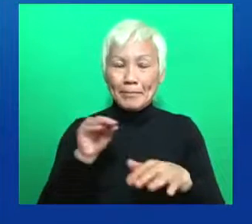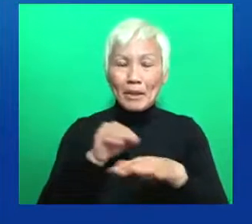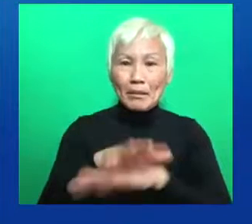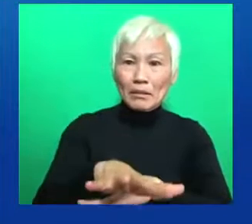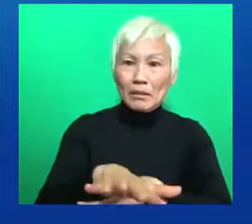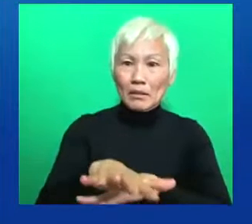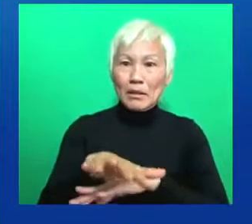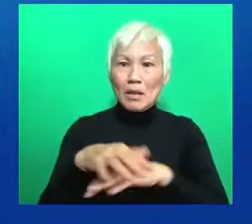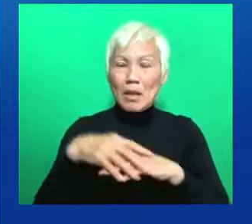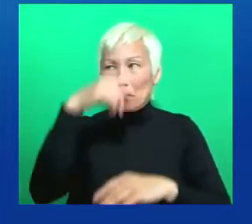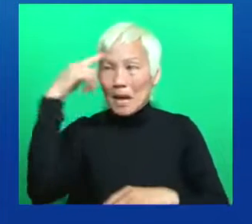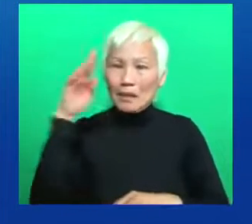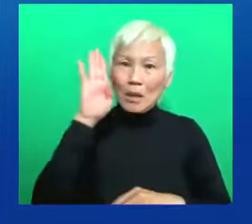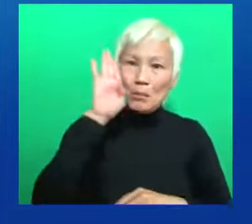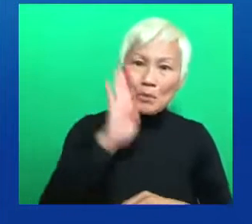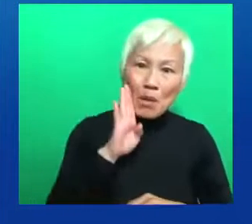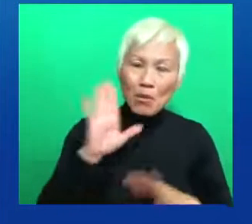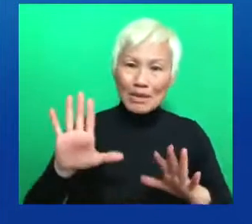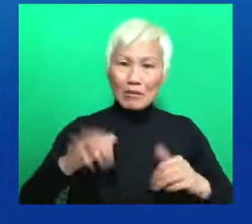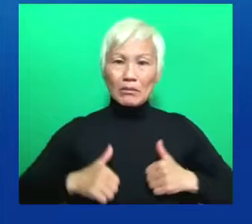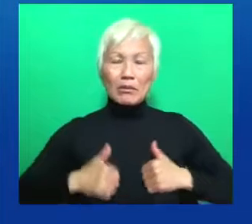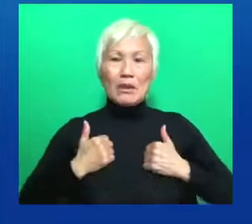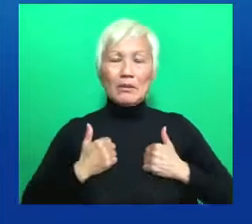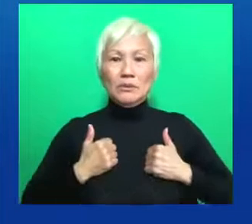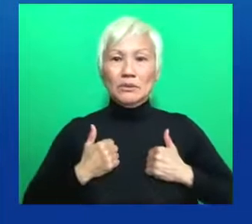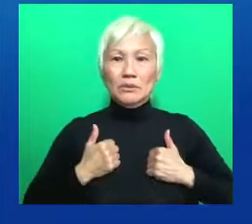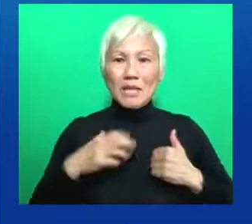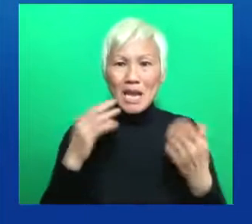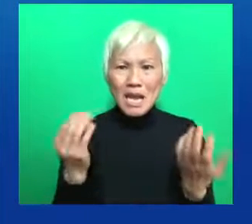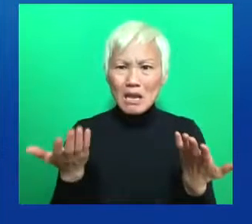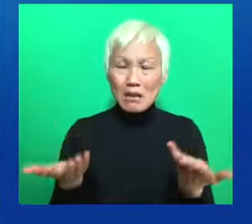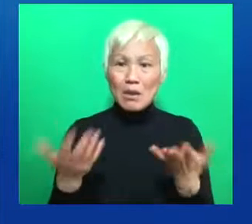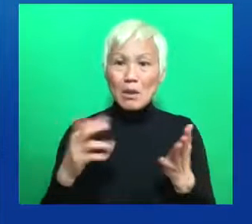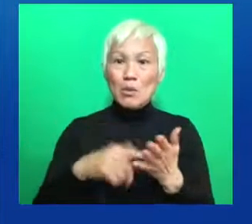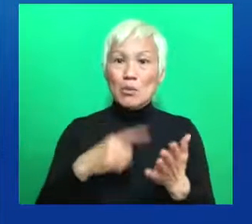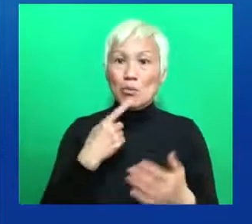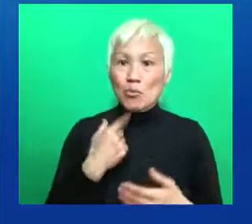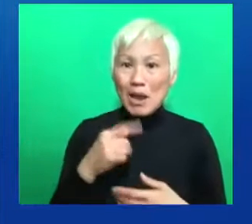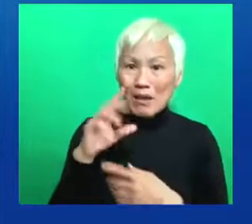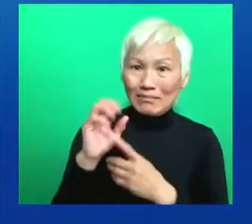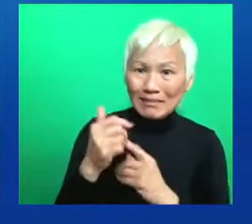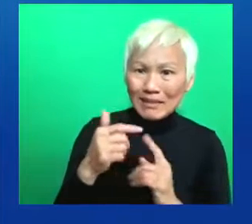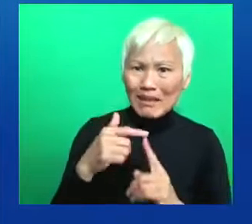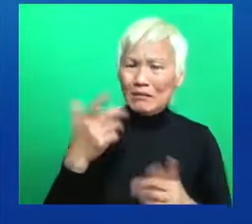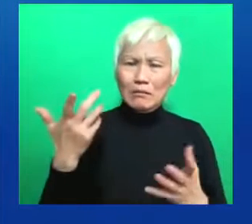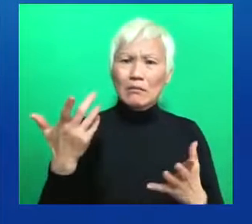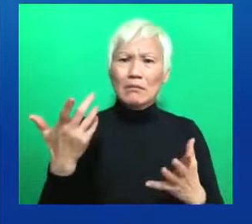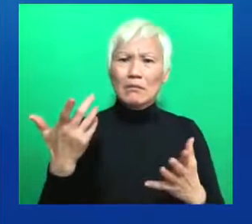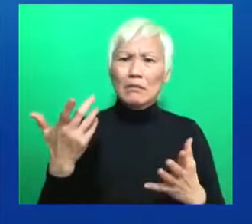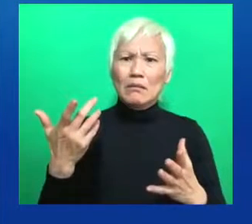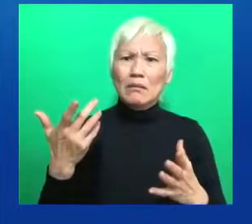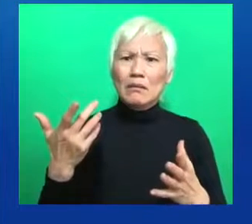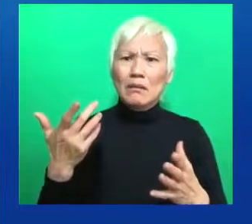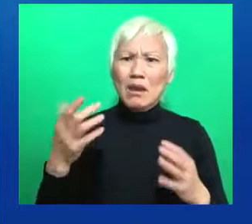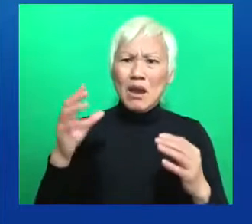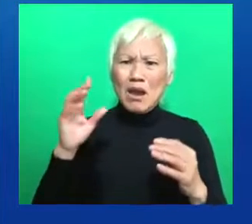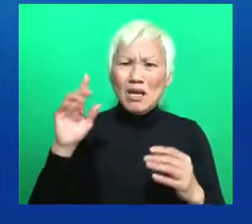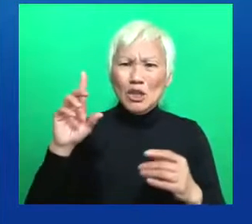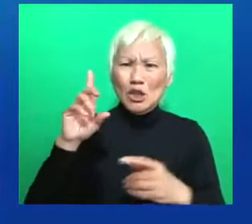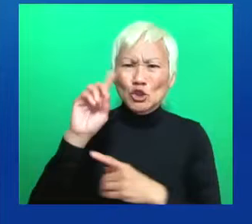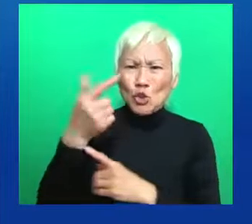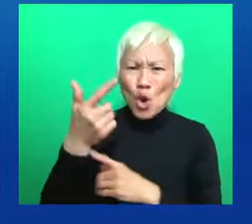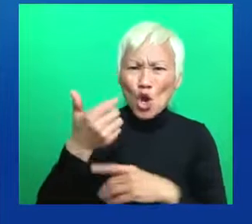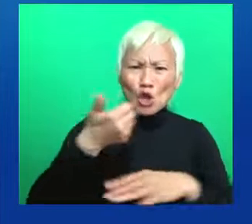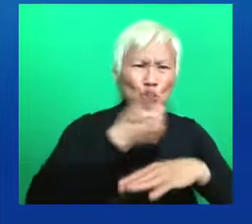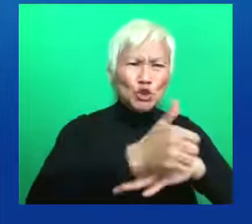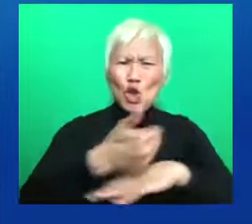redlining and discriminatory drug charges, were happenstance. And again, I appreciate the truth-telling that's taking place throughout today here.